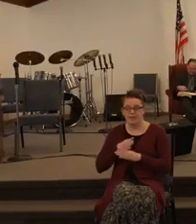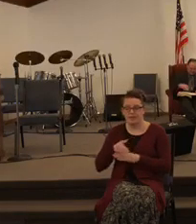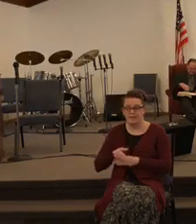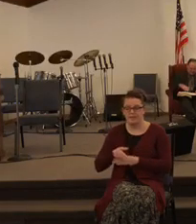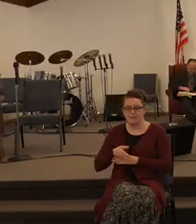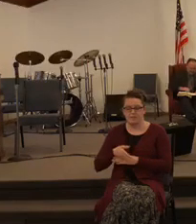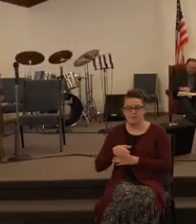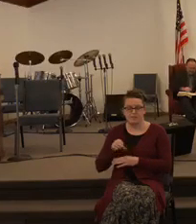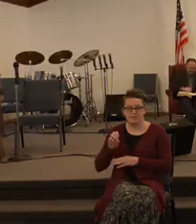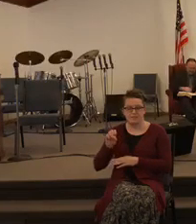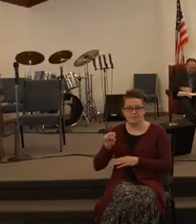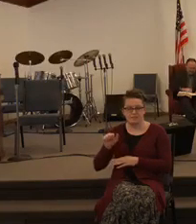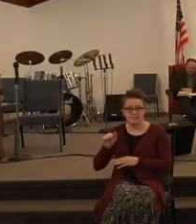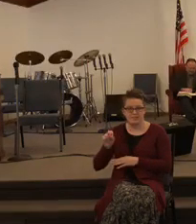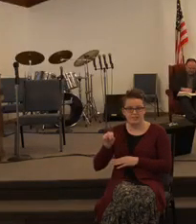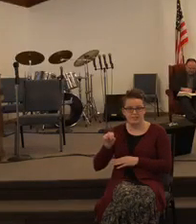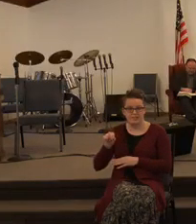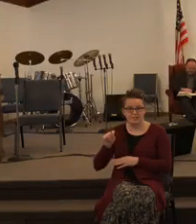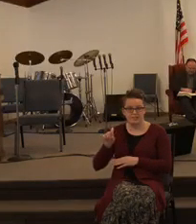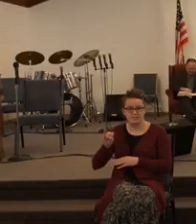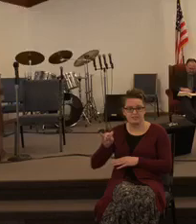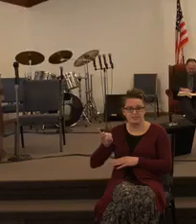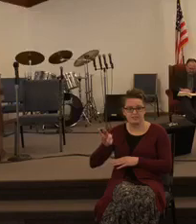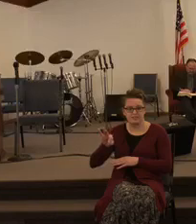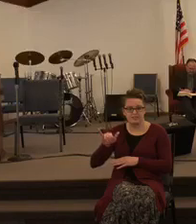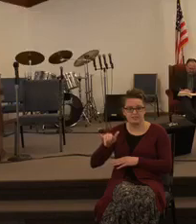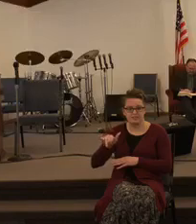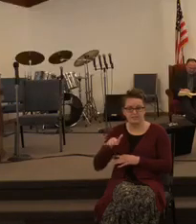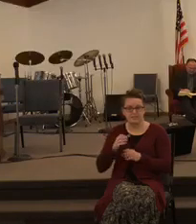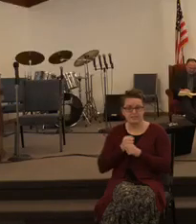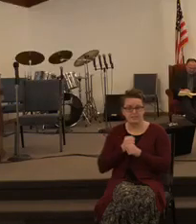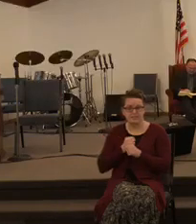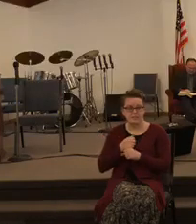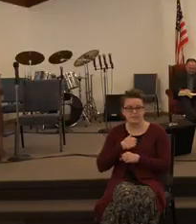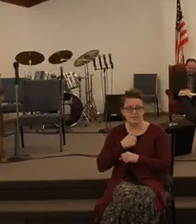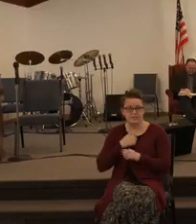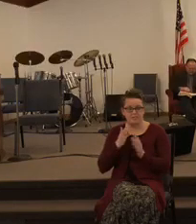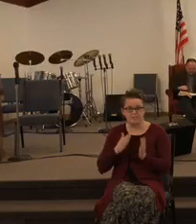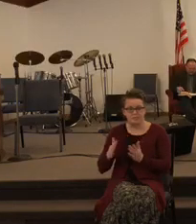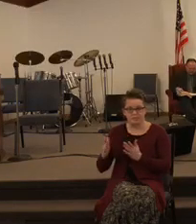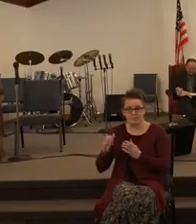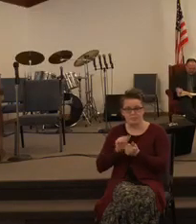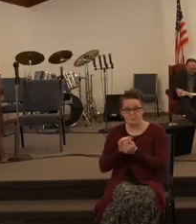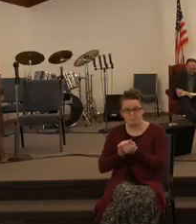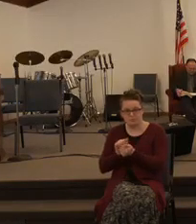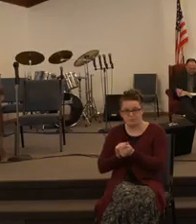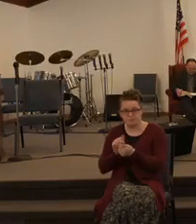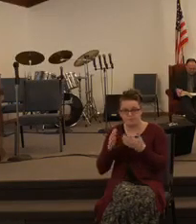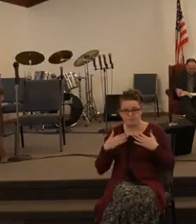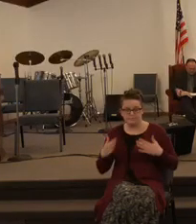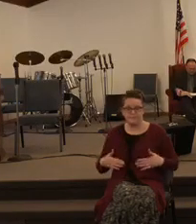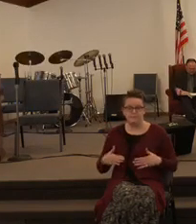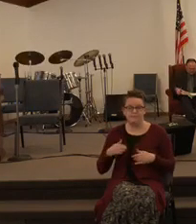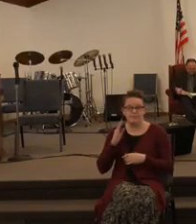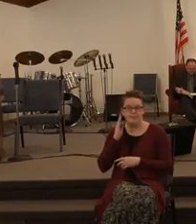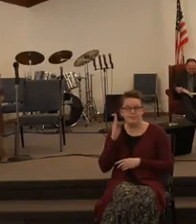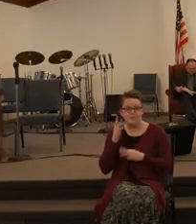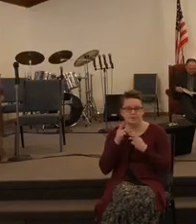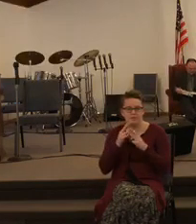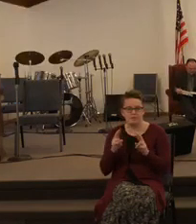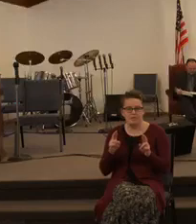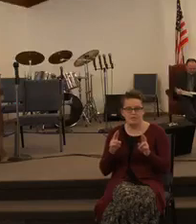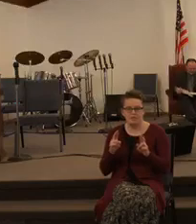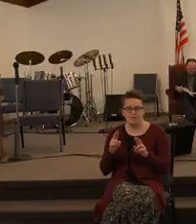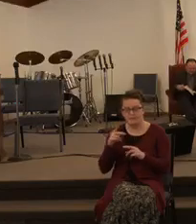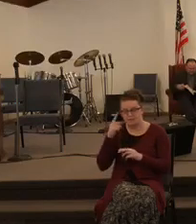sanctify yourself and you get yourself prepared you need to wash your clothes and be ready against